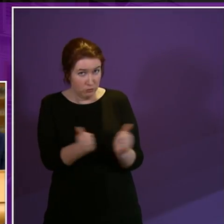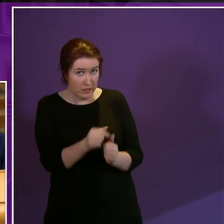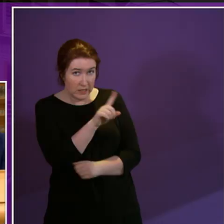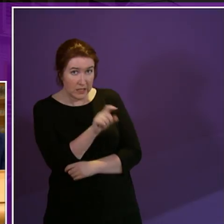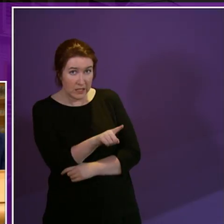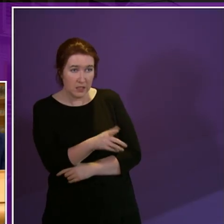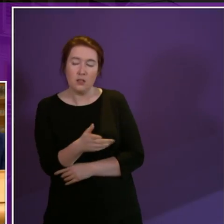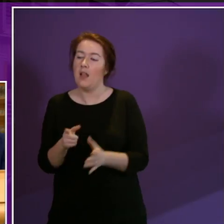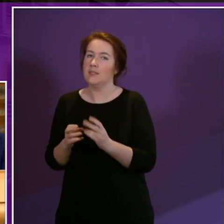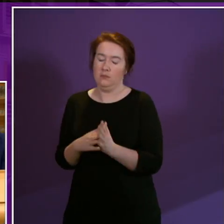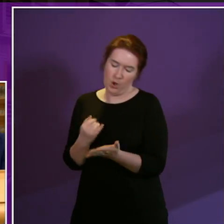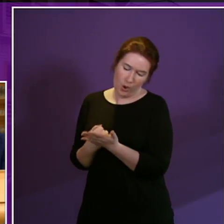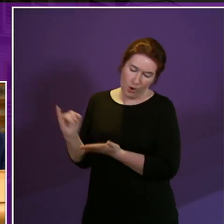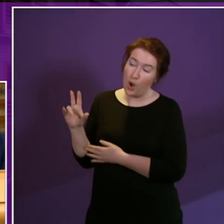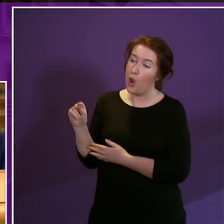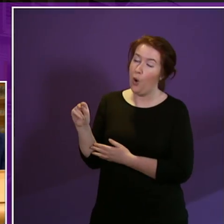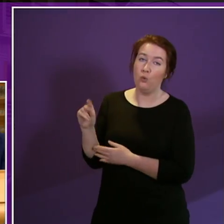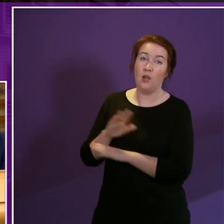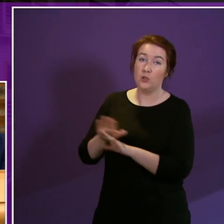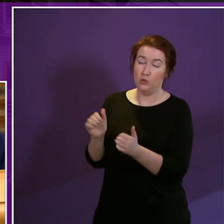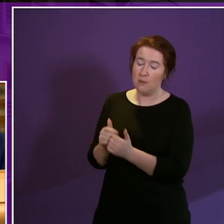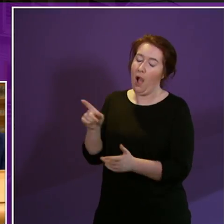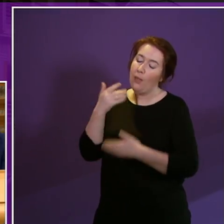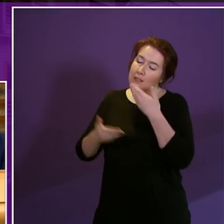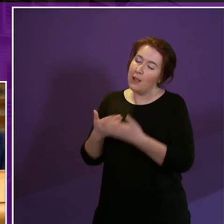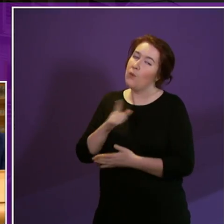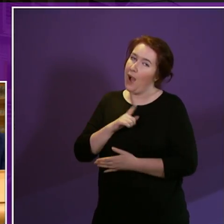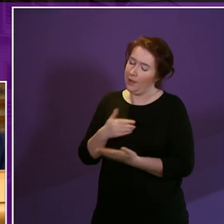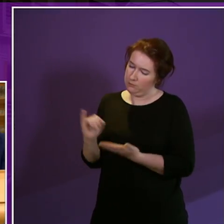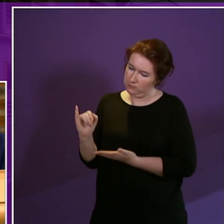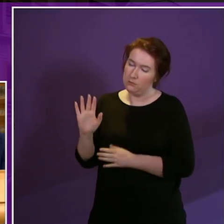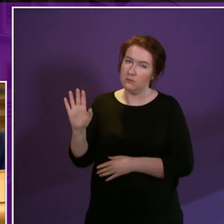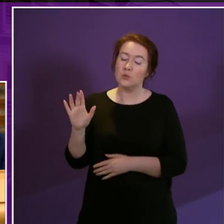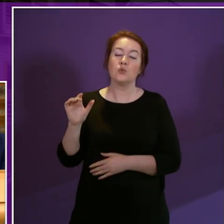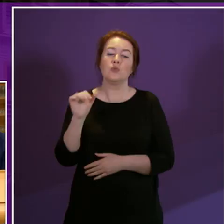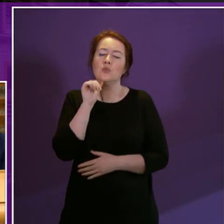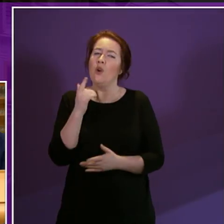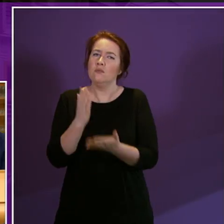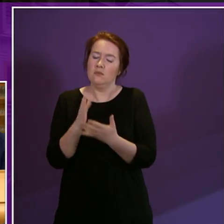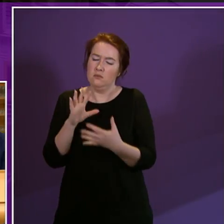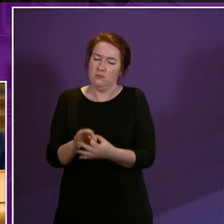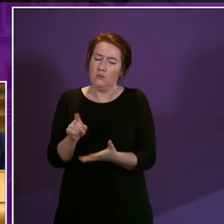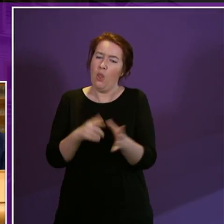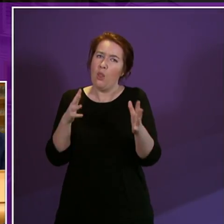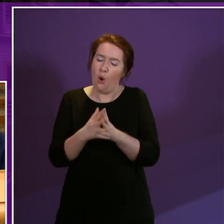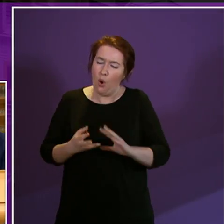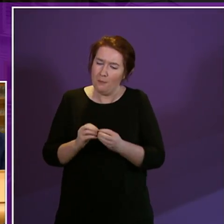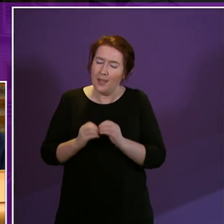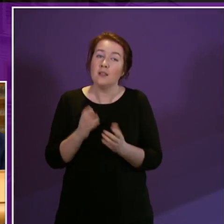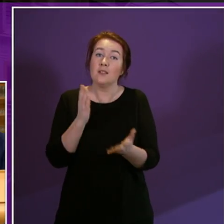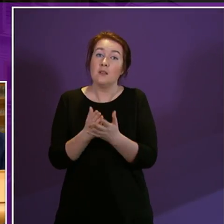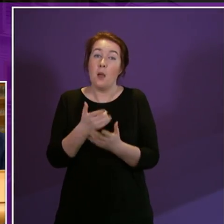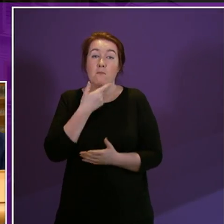Adam Tompkins. No, I don't, and I shall explain why in a few moments. It's not a matter just of lawmaking, however, it's a matter also of public